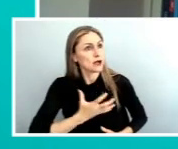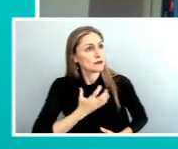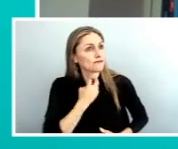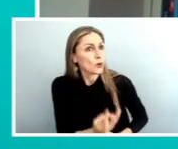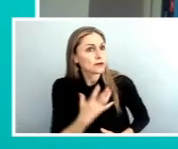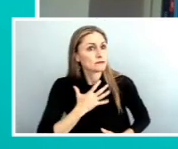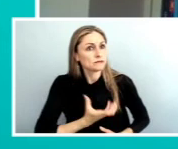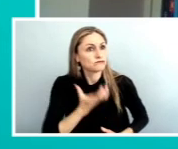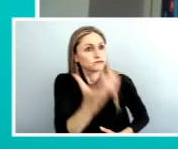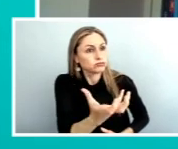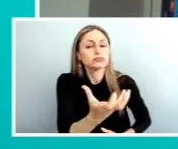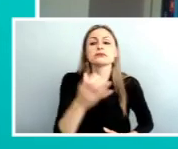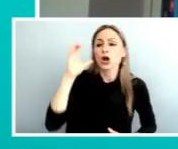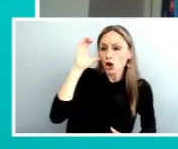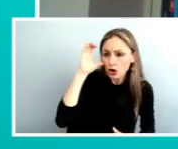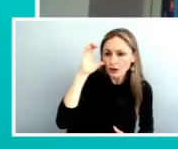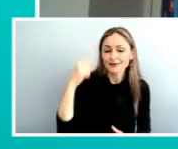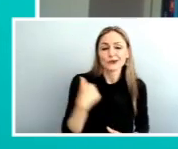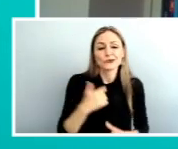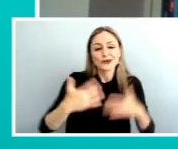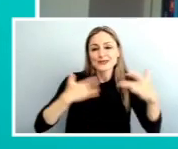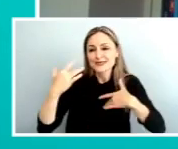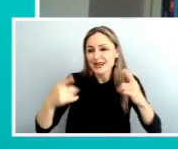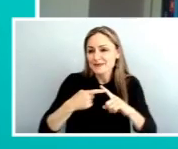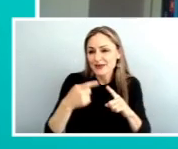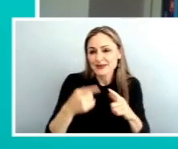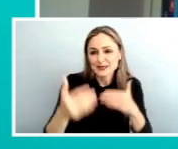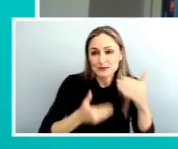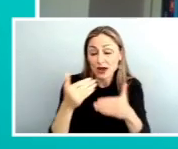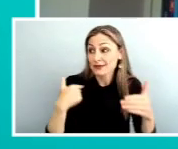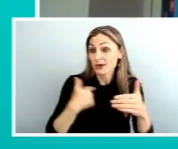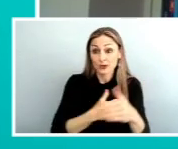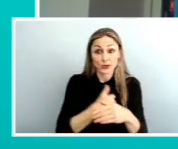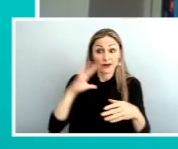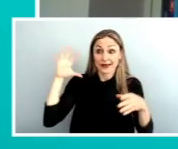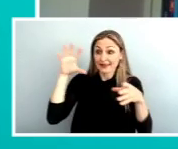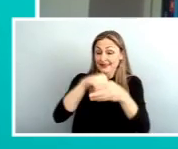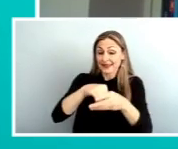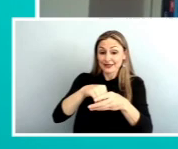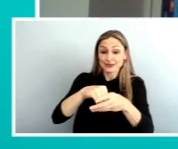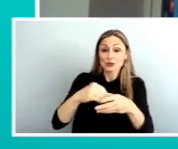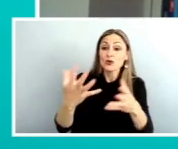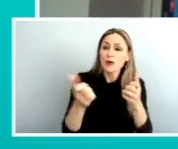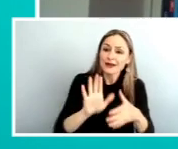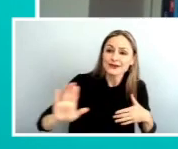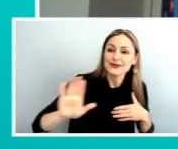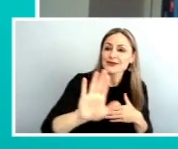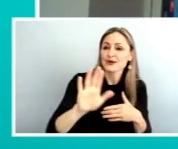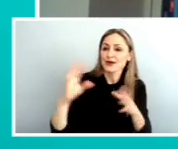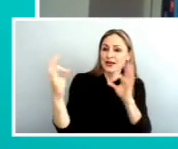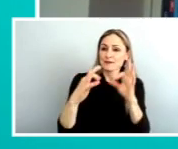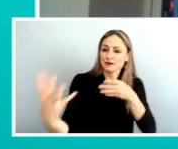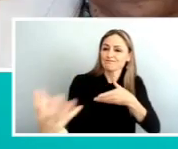making. We're excited about this process. We are engaged and looking for your input. So on that note, I'll turn it